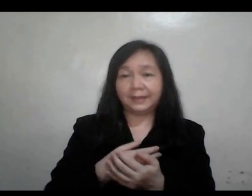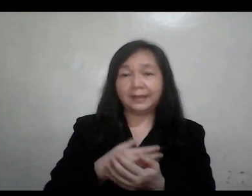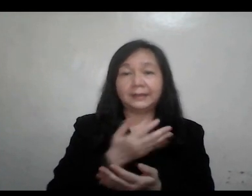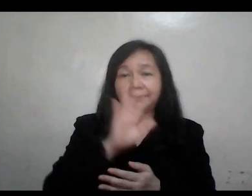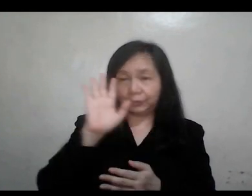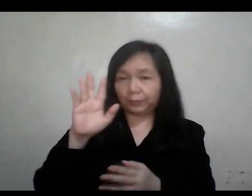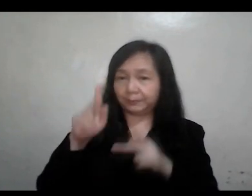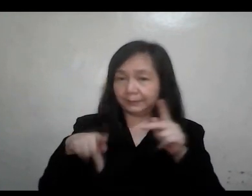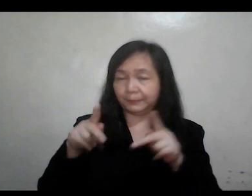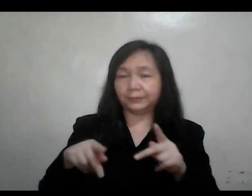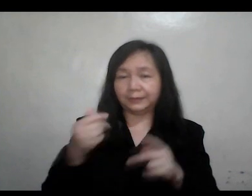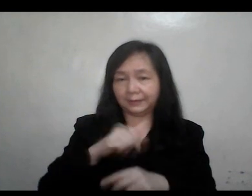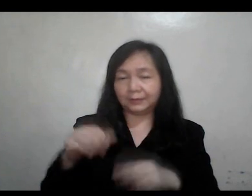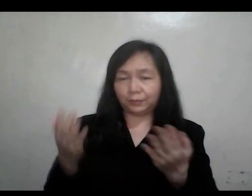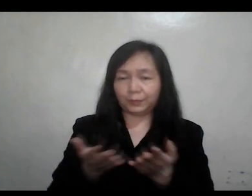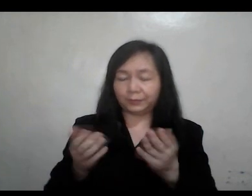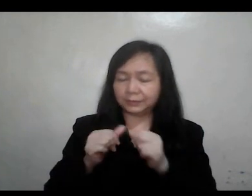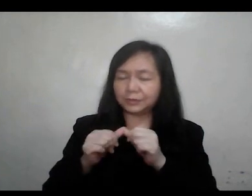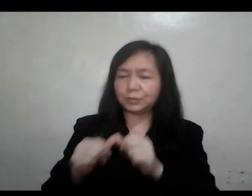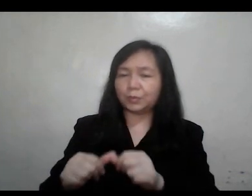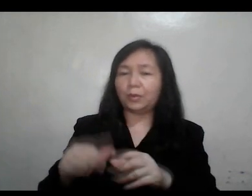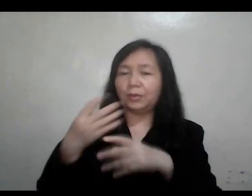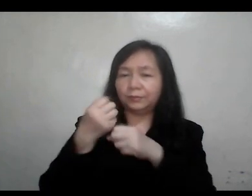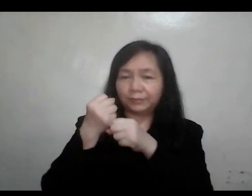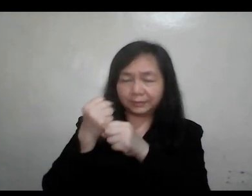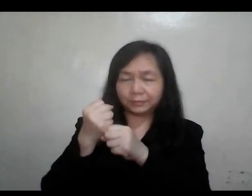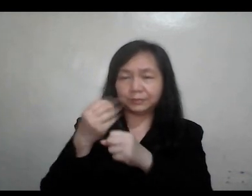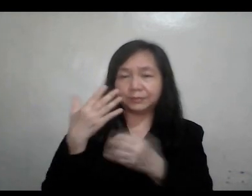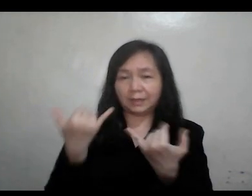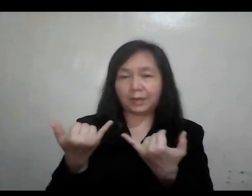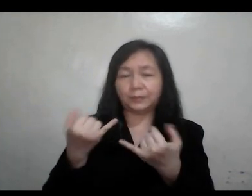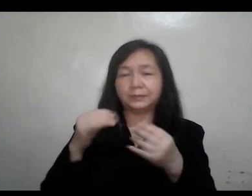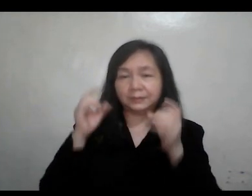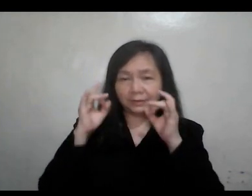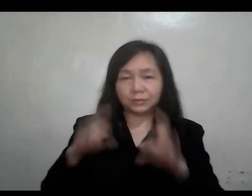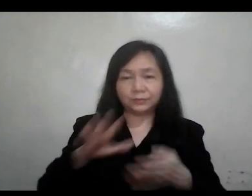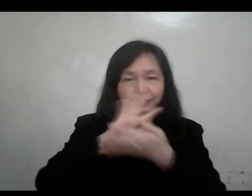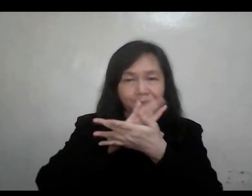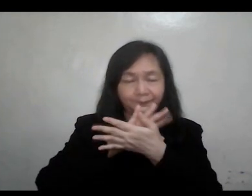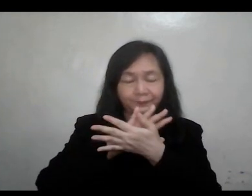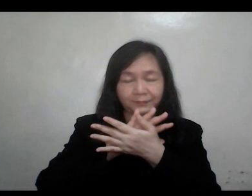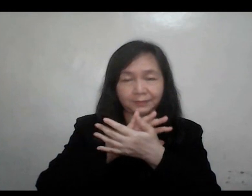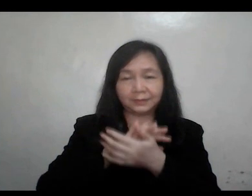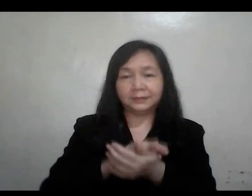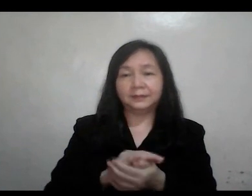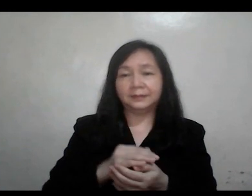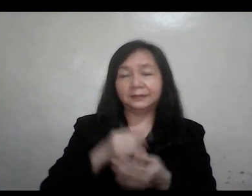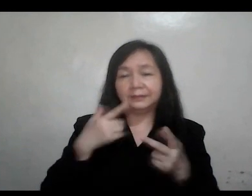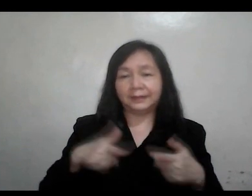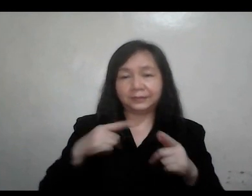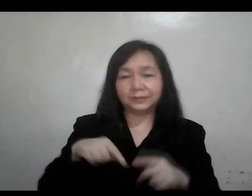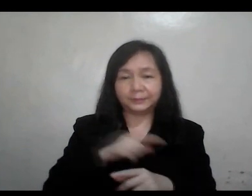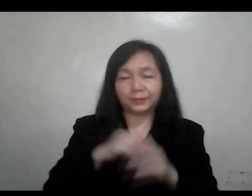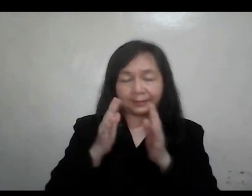That your people everywhere, may continue to hold fast to you in these times of pandemic threat, brought about